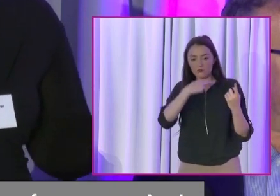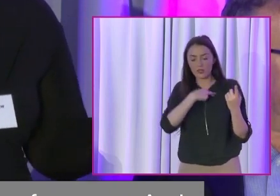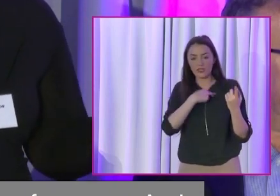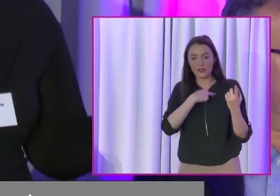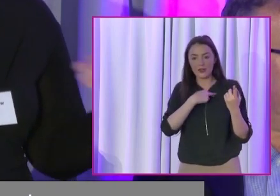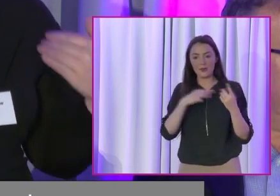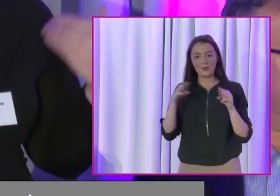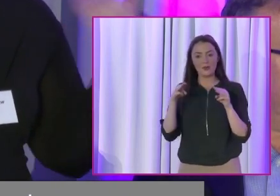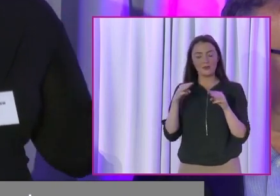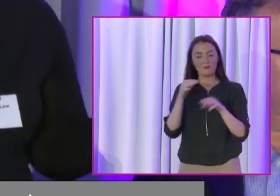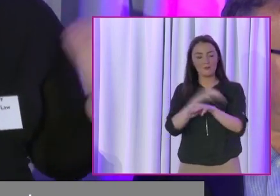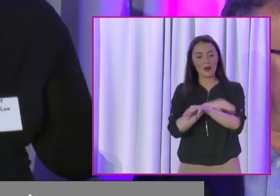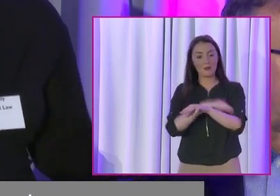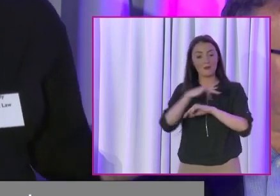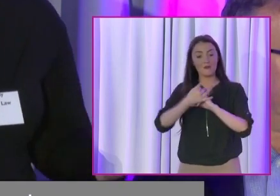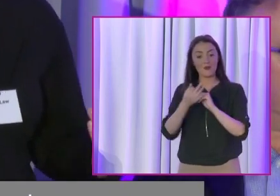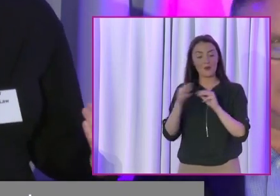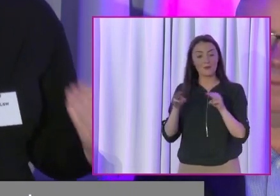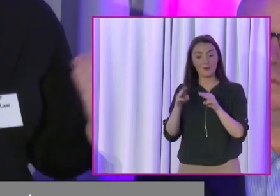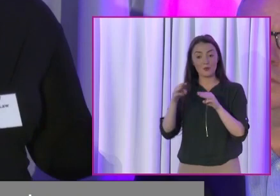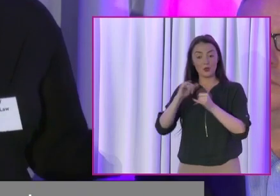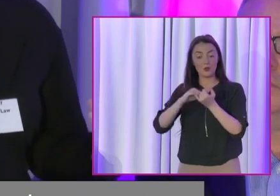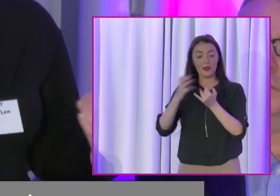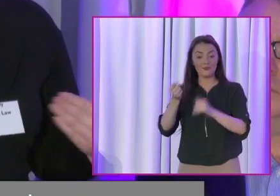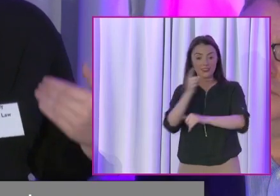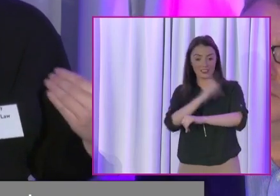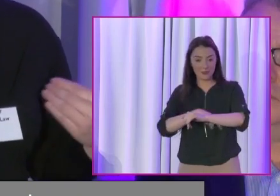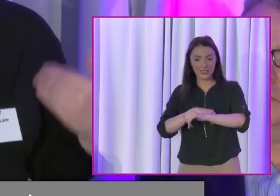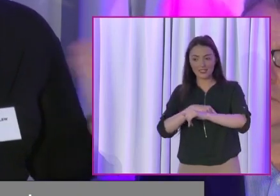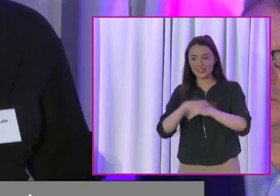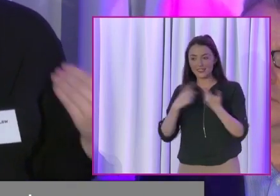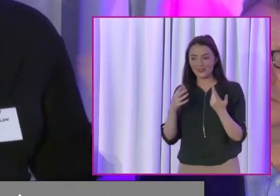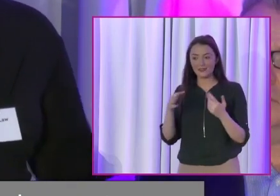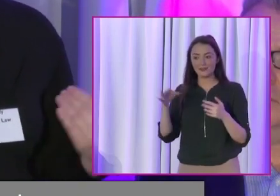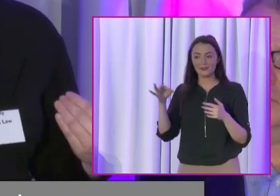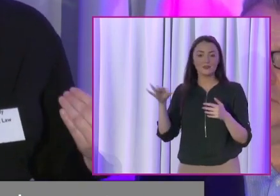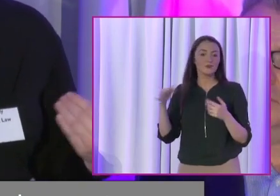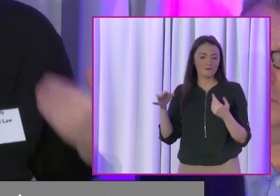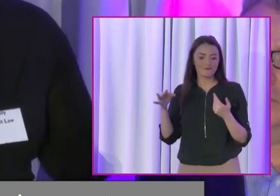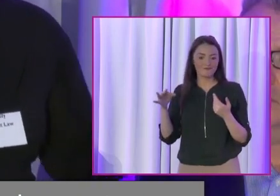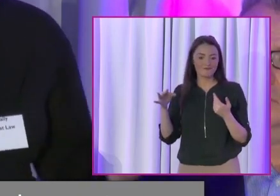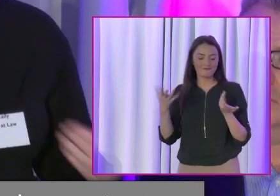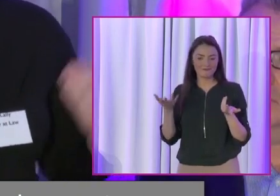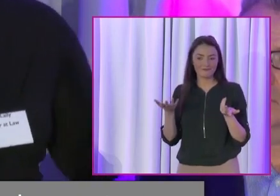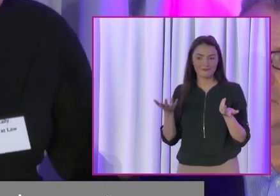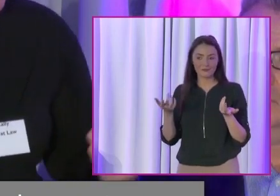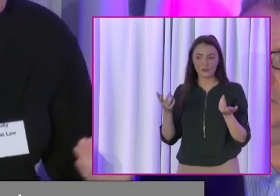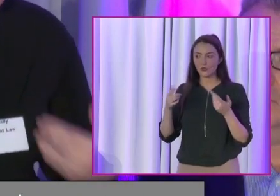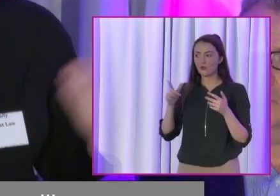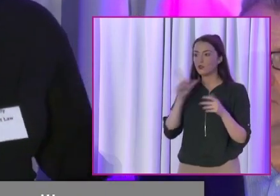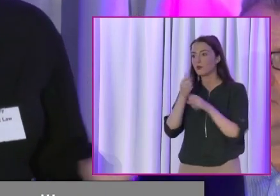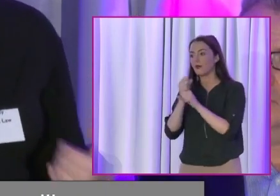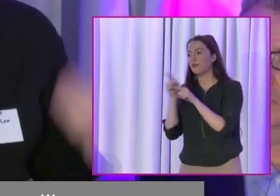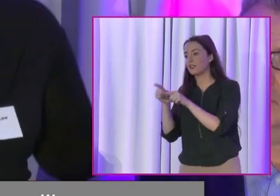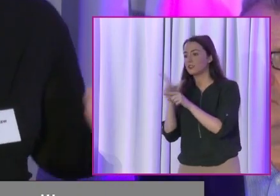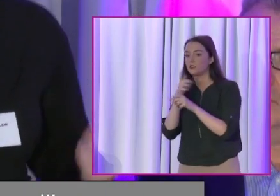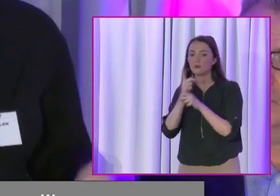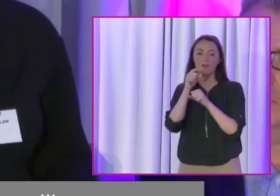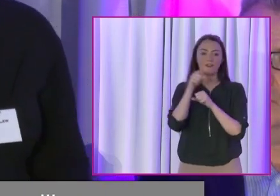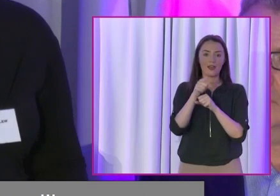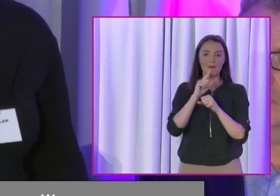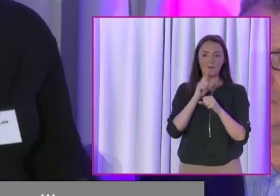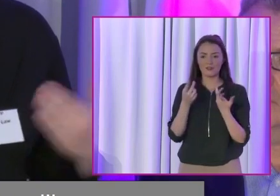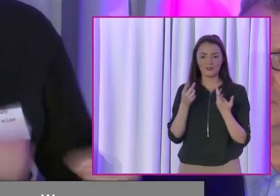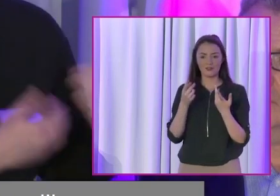with disabilities is we get the tokenistic participation. We get the, Lorraine, will you come on a panel and talk about this or talk about that? And then I say, well, what